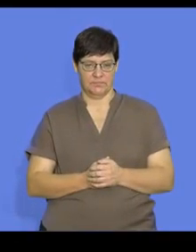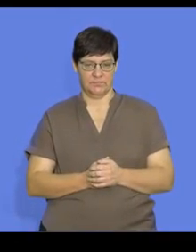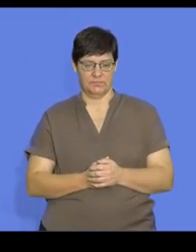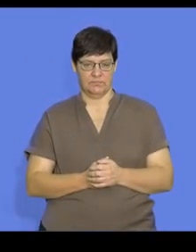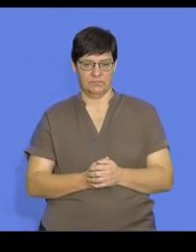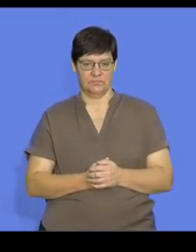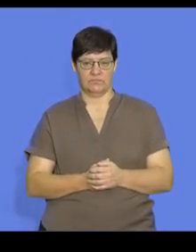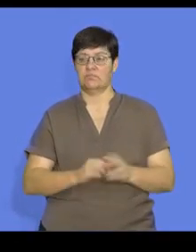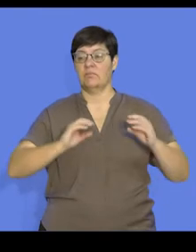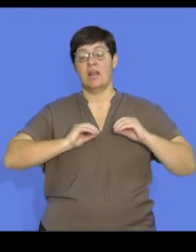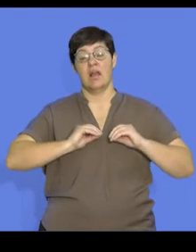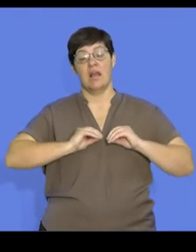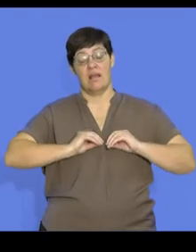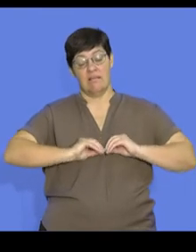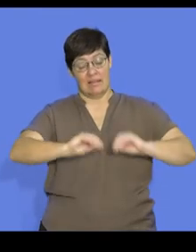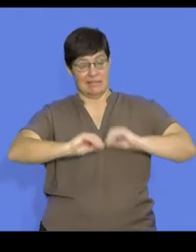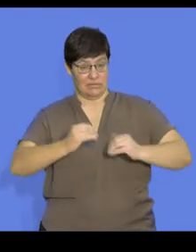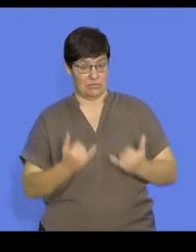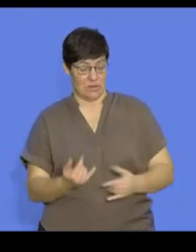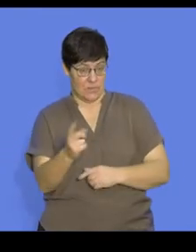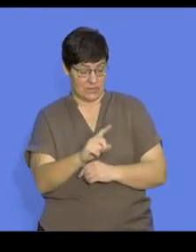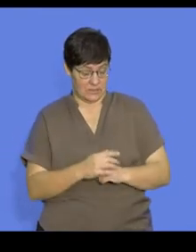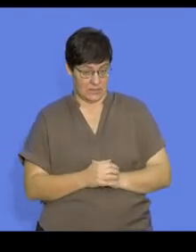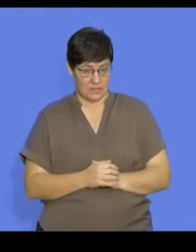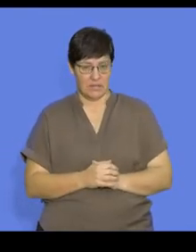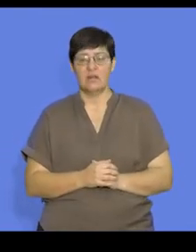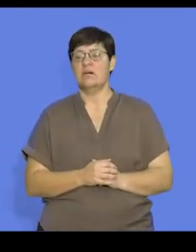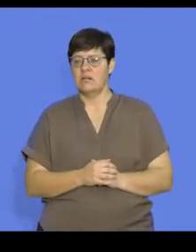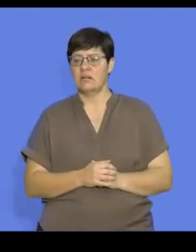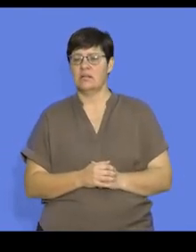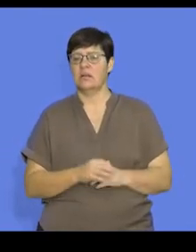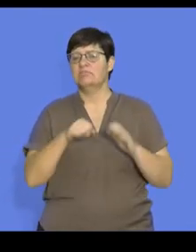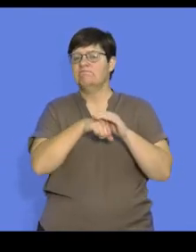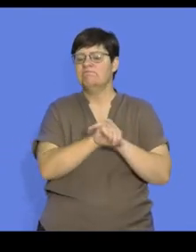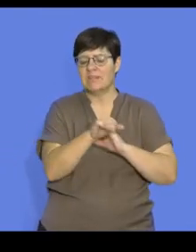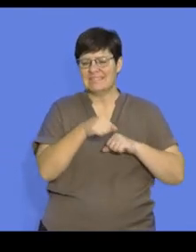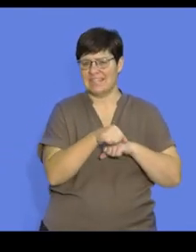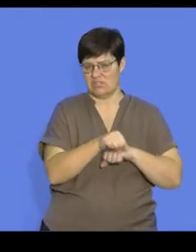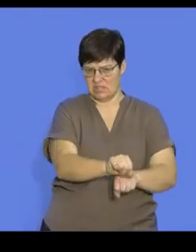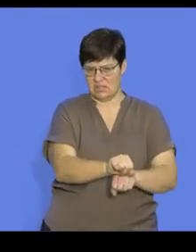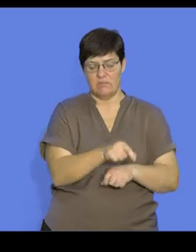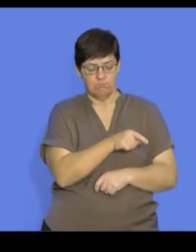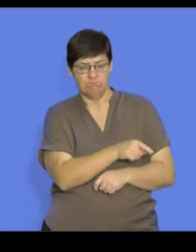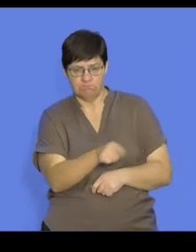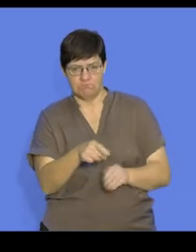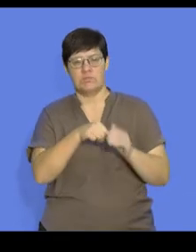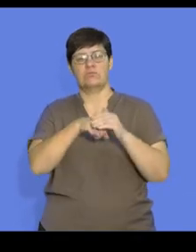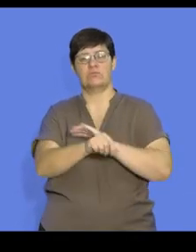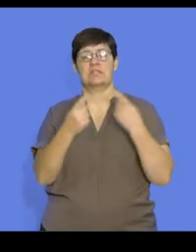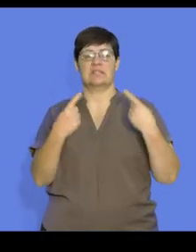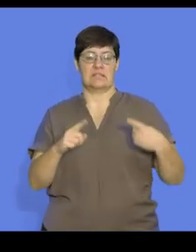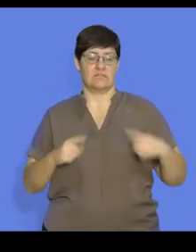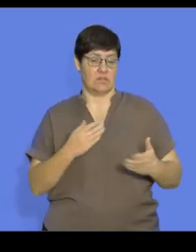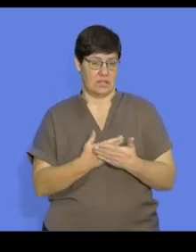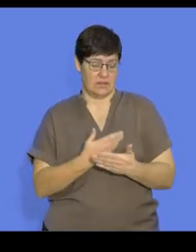Well, in our lesson today, we're going to focus on what are the reproductive strategies that are necessary for organisms to reproduce successfully.